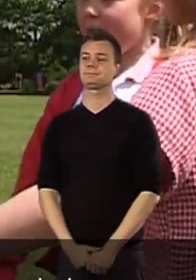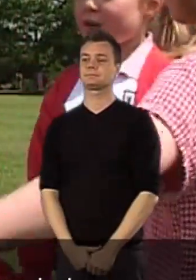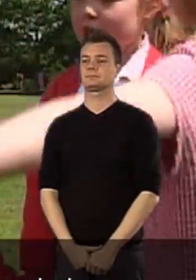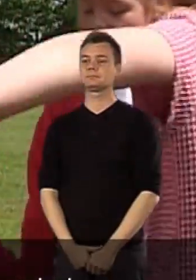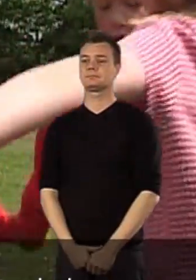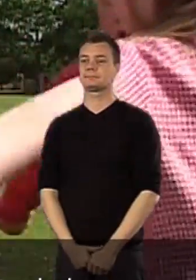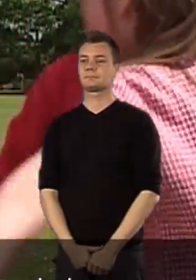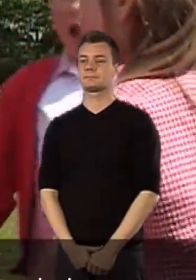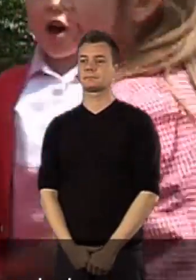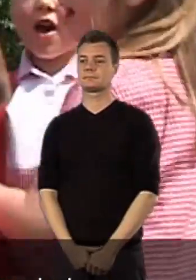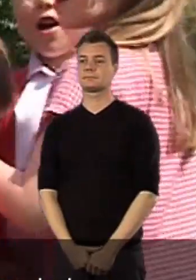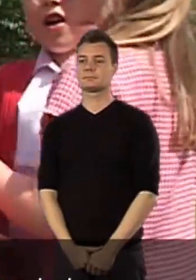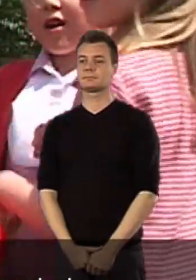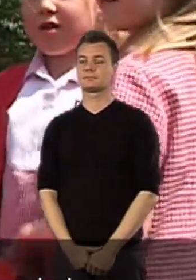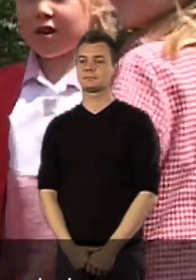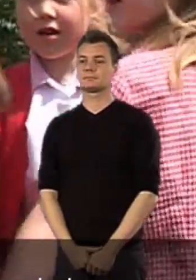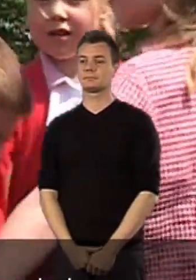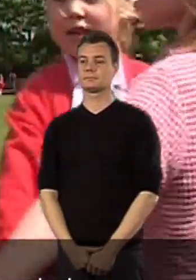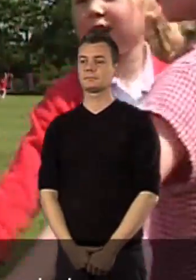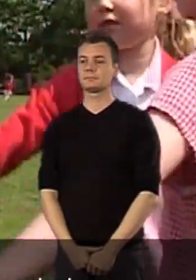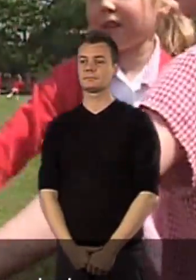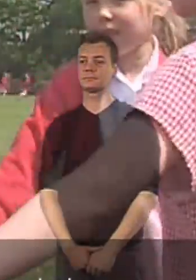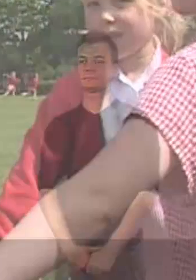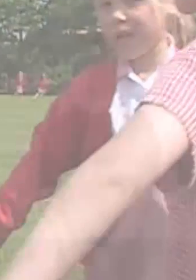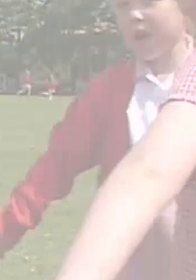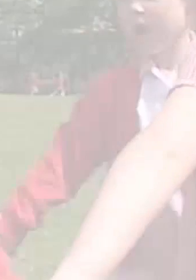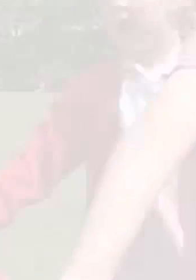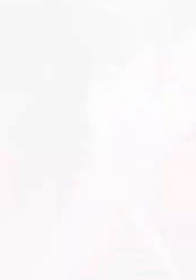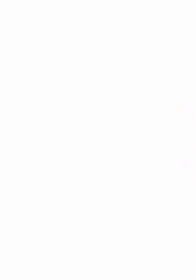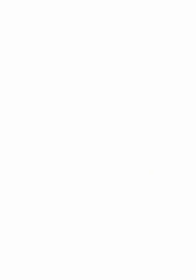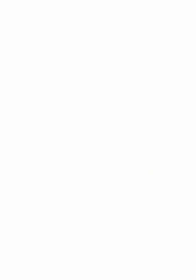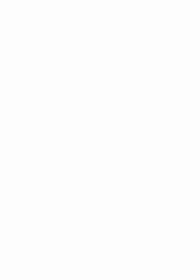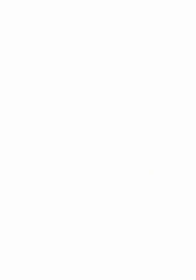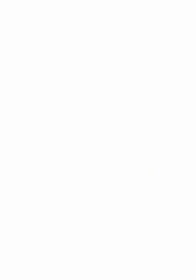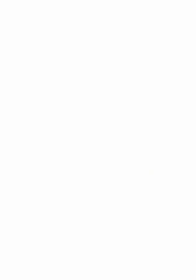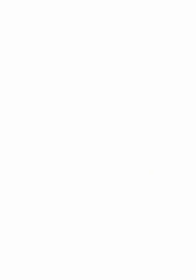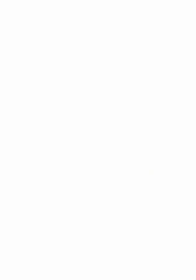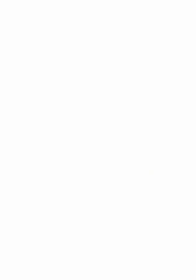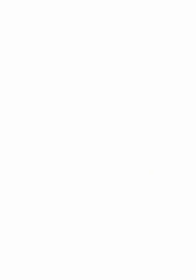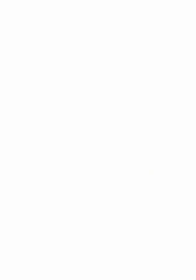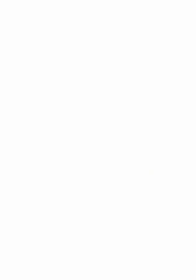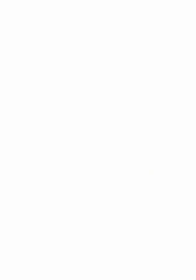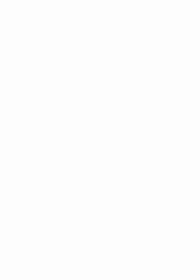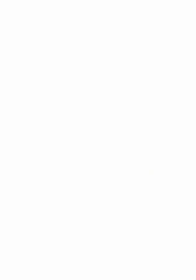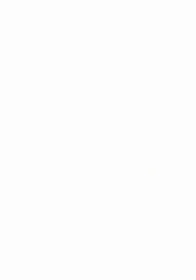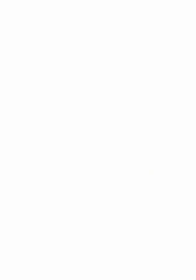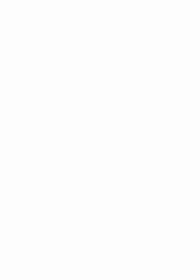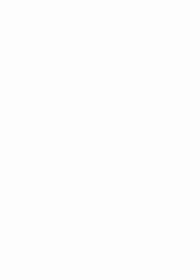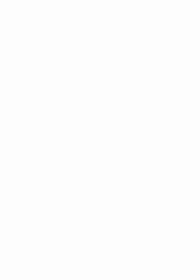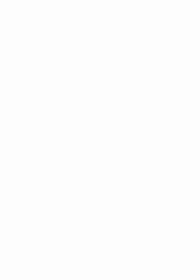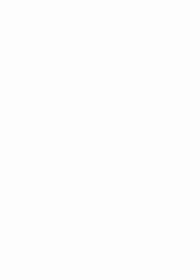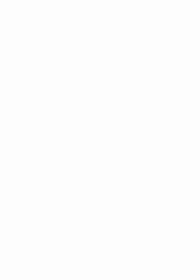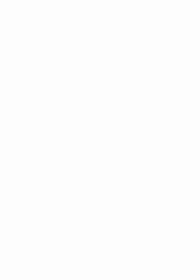about. Oh, Yoki Hoki. Oh, Yoki Hoki.